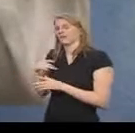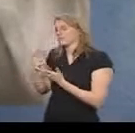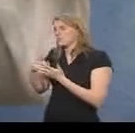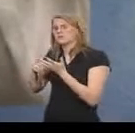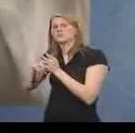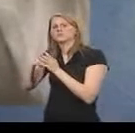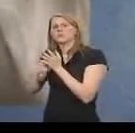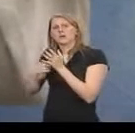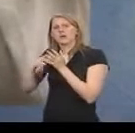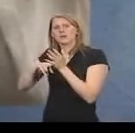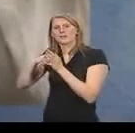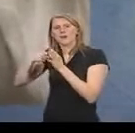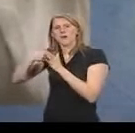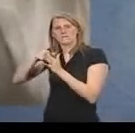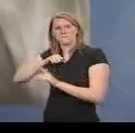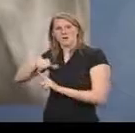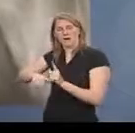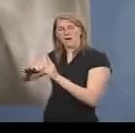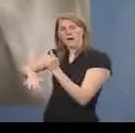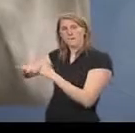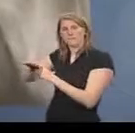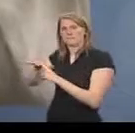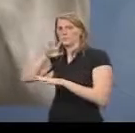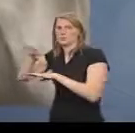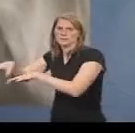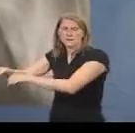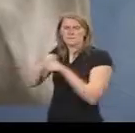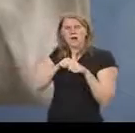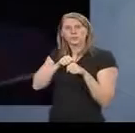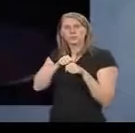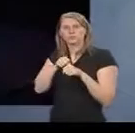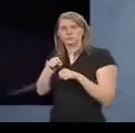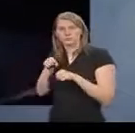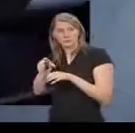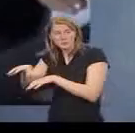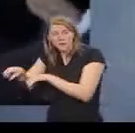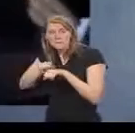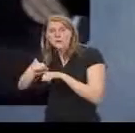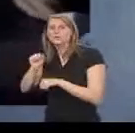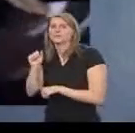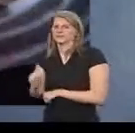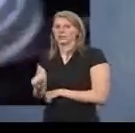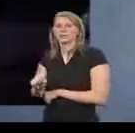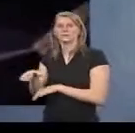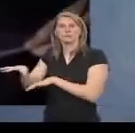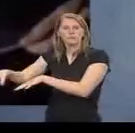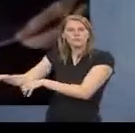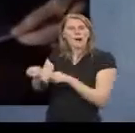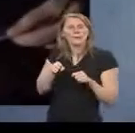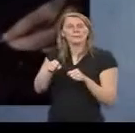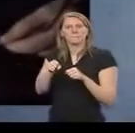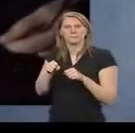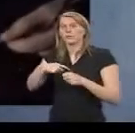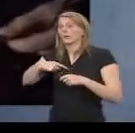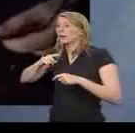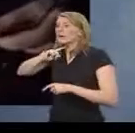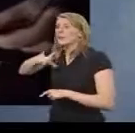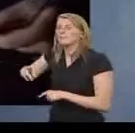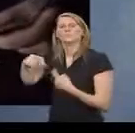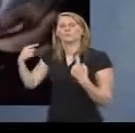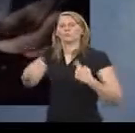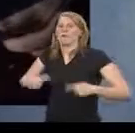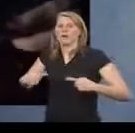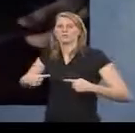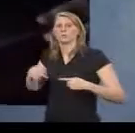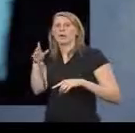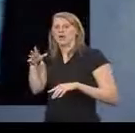Try to spirit him out? Yes, try to grab him and take him out because we weren't allowed to kill him. We had to plan it as an operation to kidnap him.